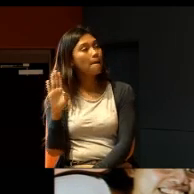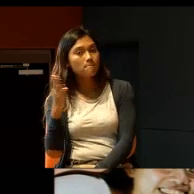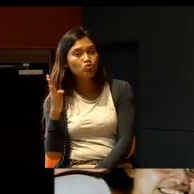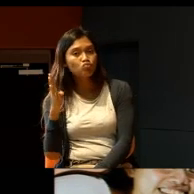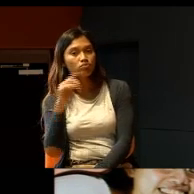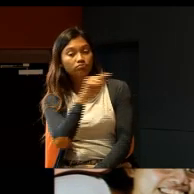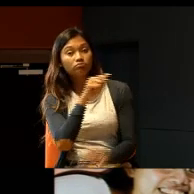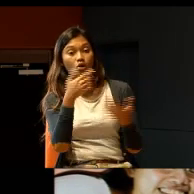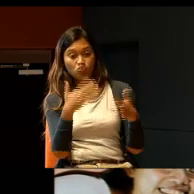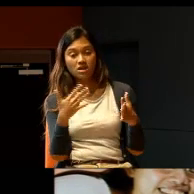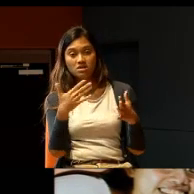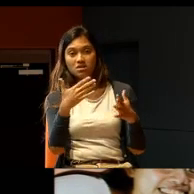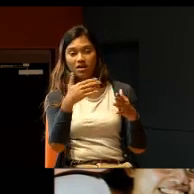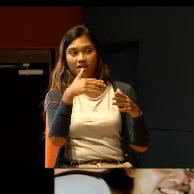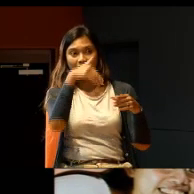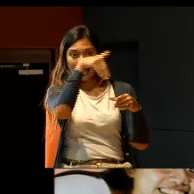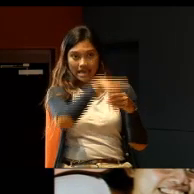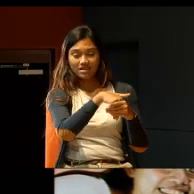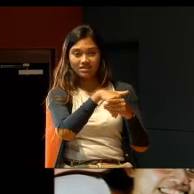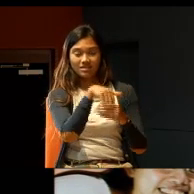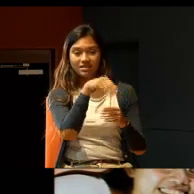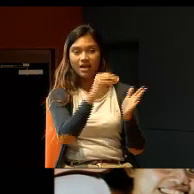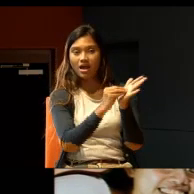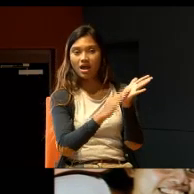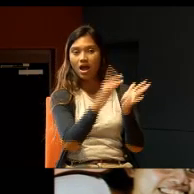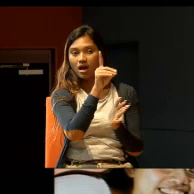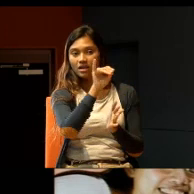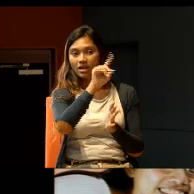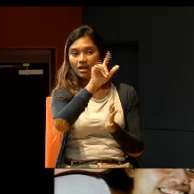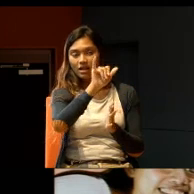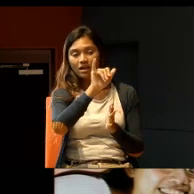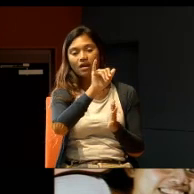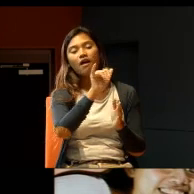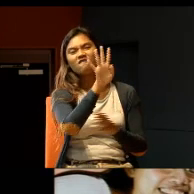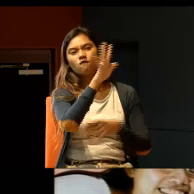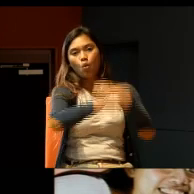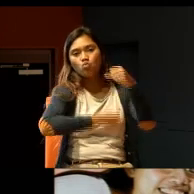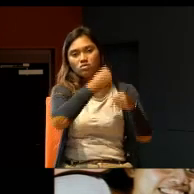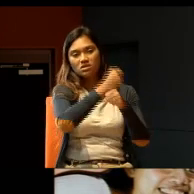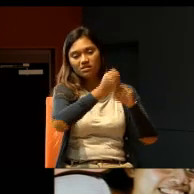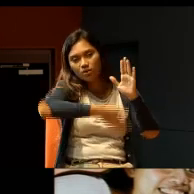They run a school there from, they started from scratch. So,